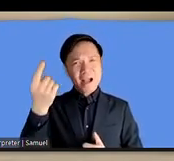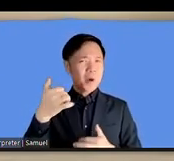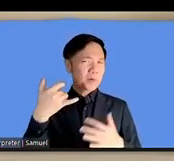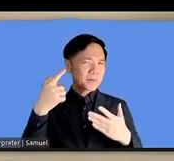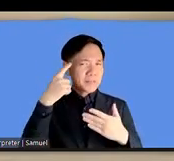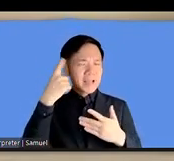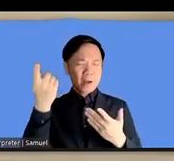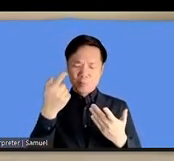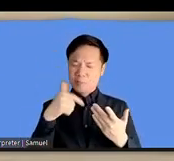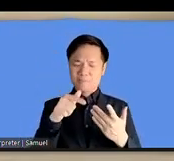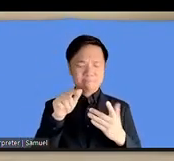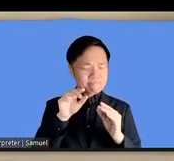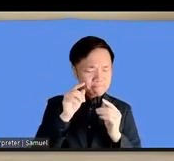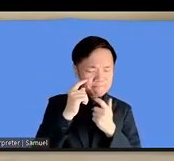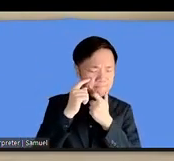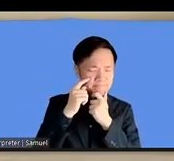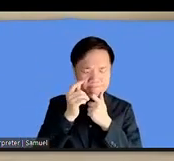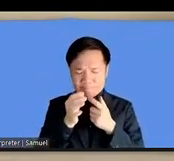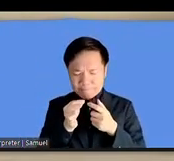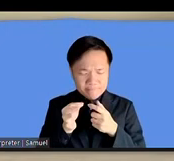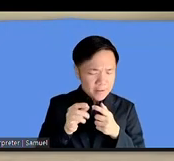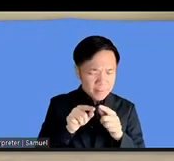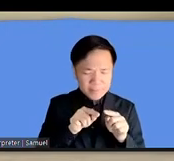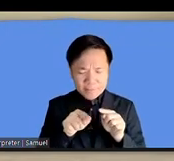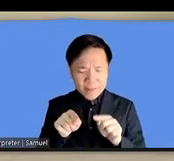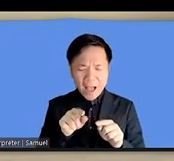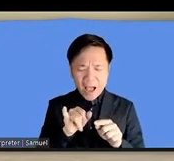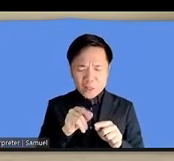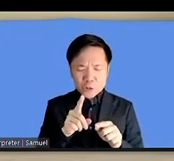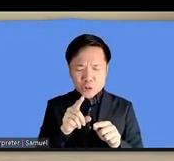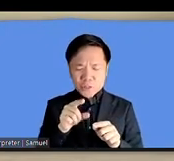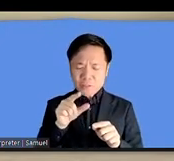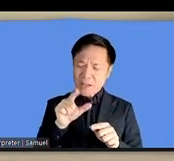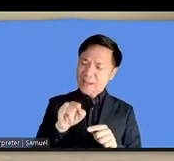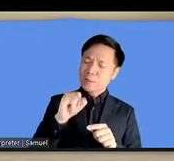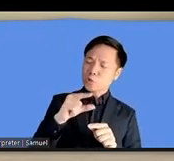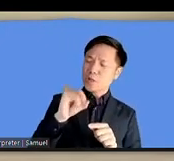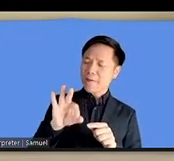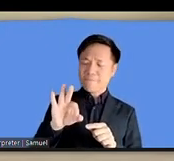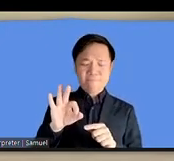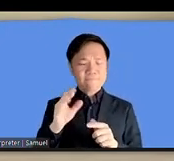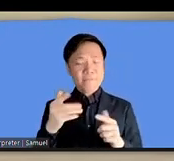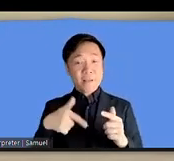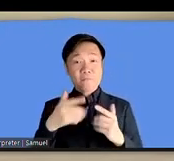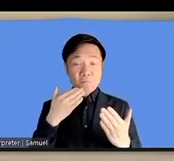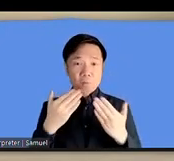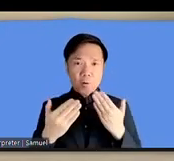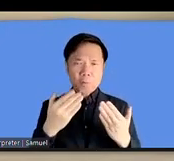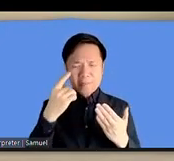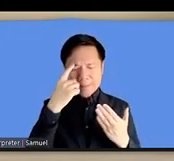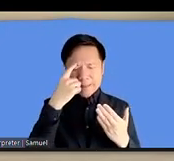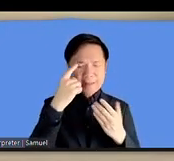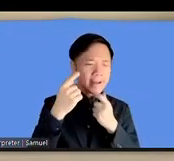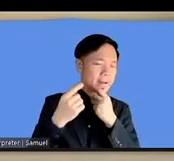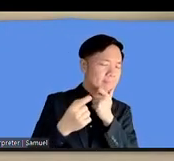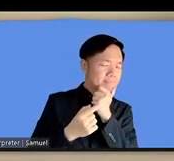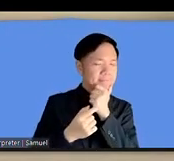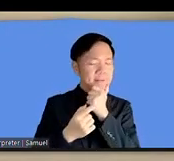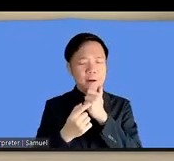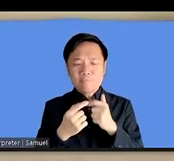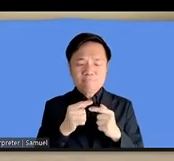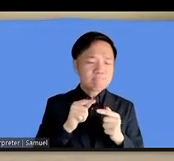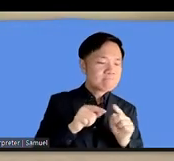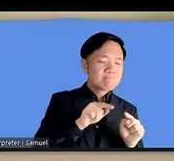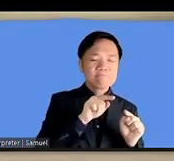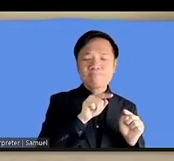of igf forums so i would really want here any of my my colleagues sitting